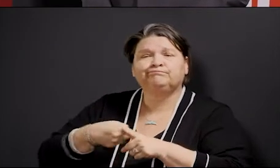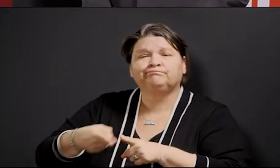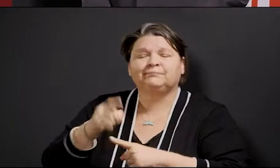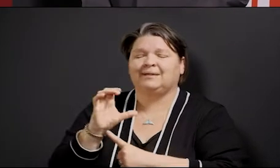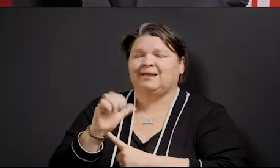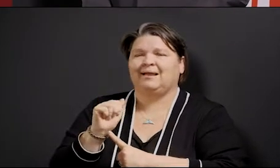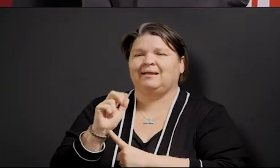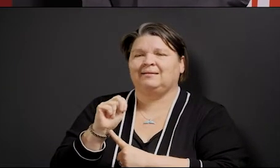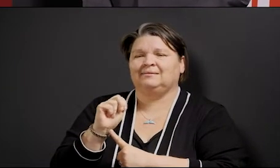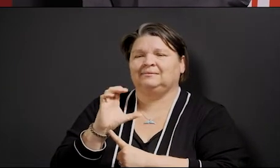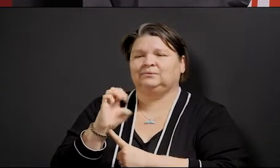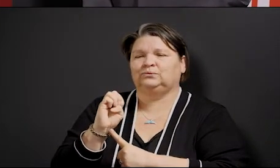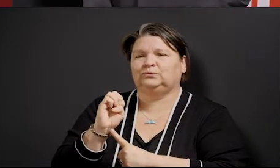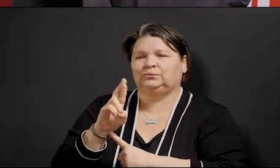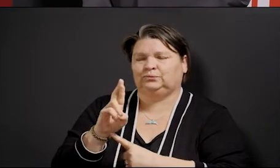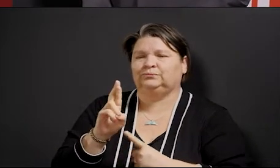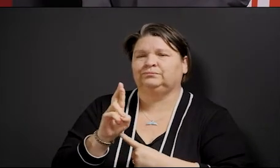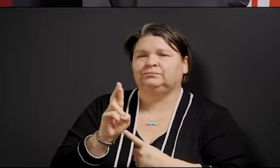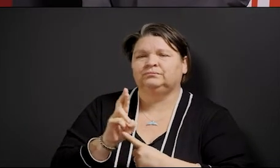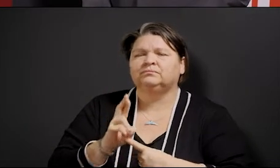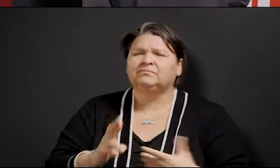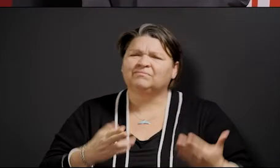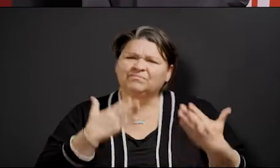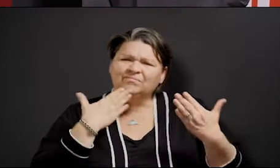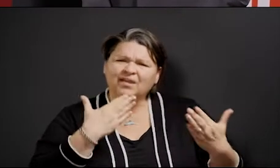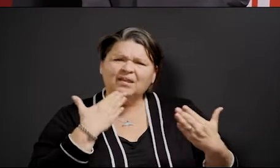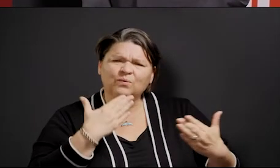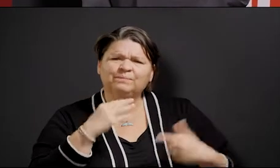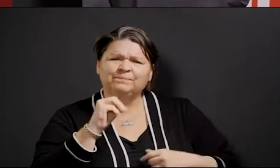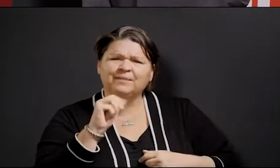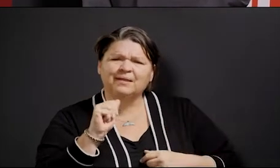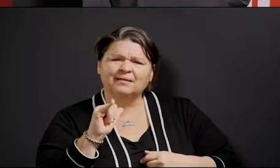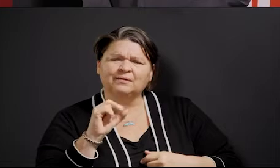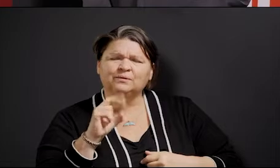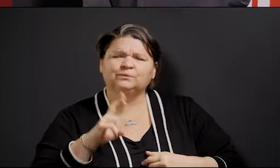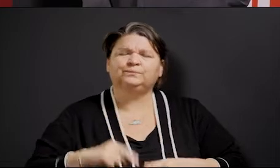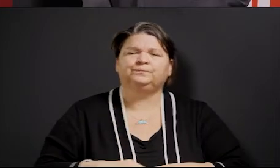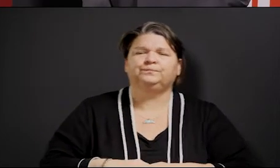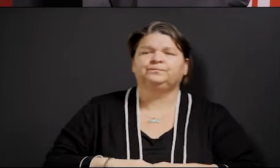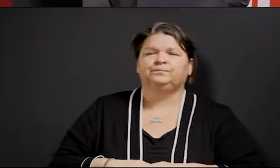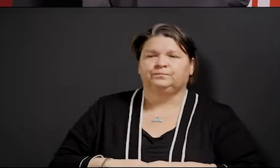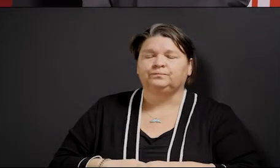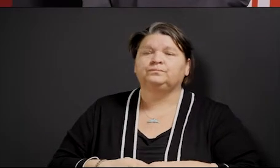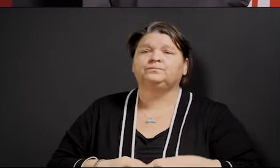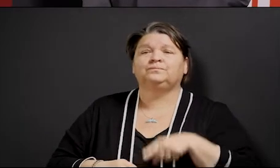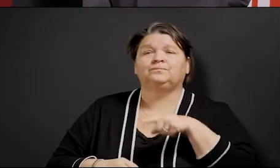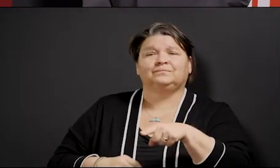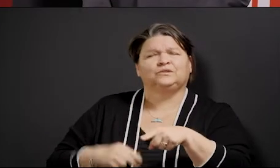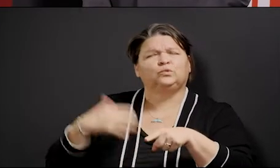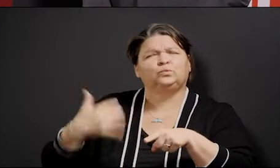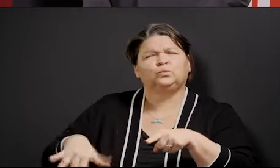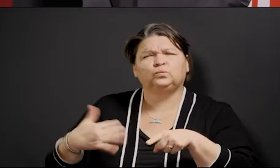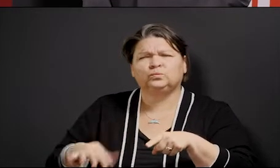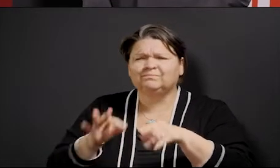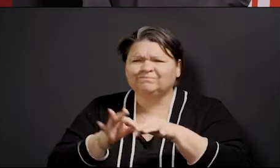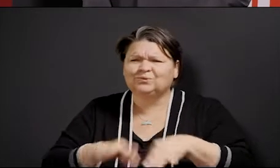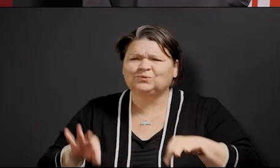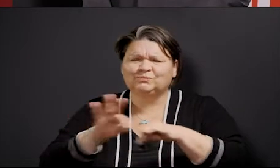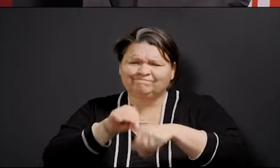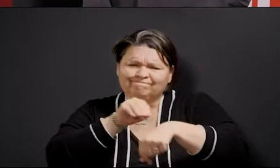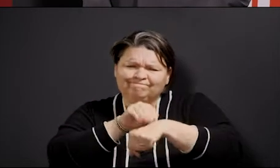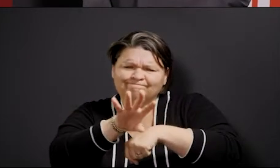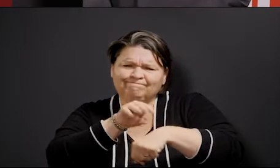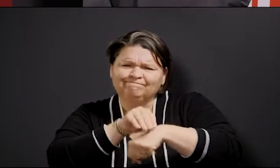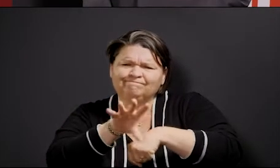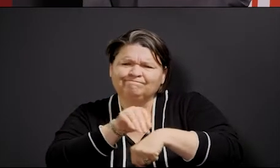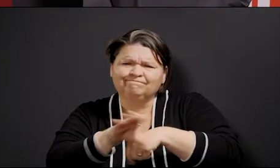Welcome, Keith. Thank you, Mayor Price. have you with us. Dr. Augenbreid has been a key advisor for me during this entire time,